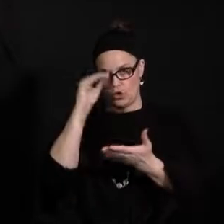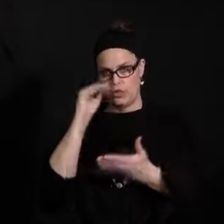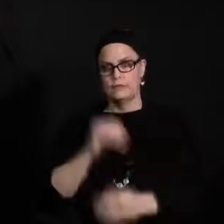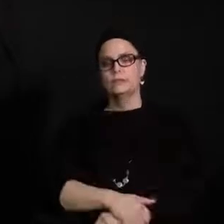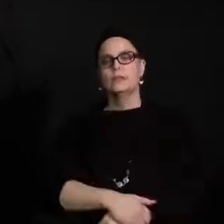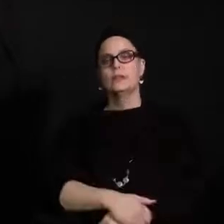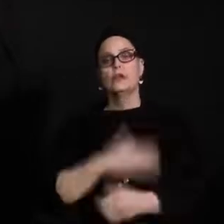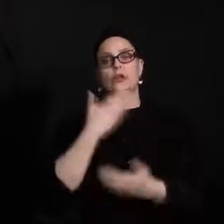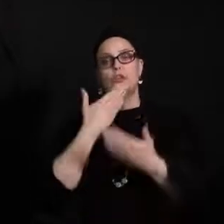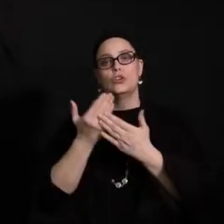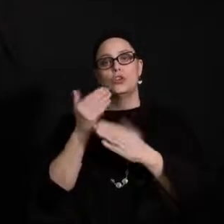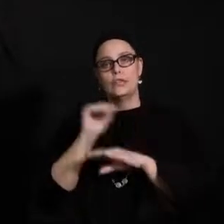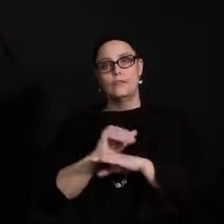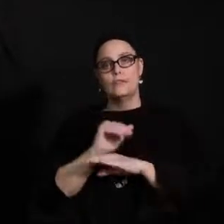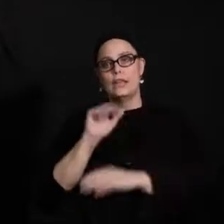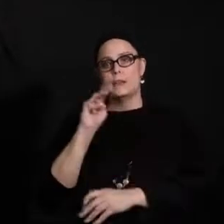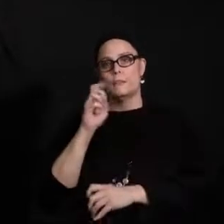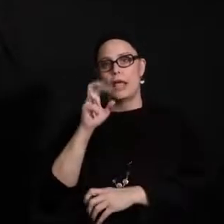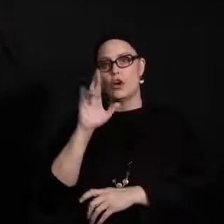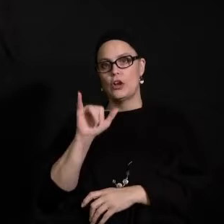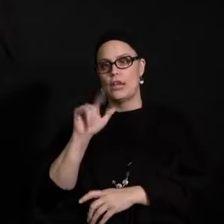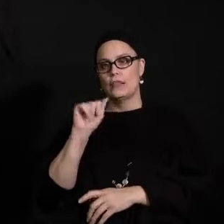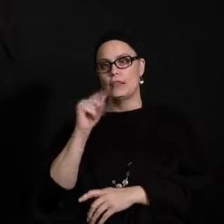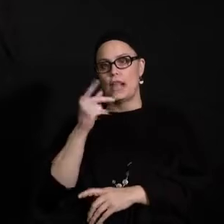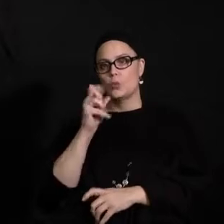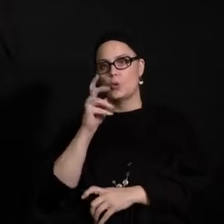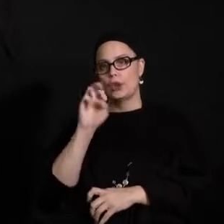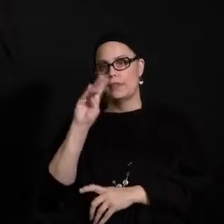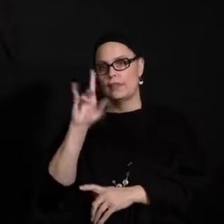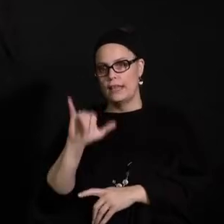Good evening. I'm Mary Langworthy. I'm the Director of Health and Wellness.